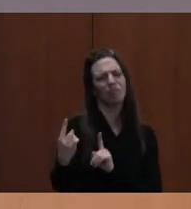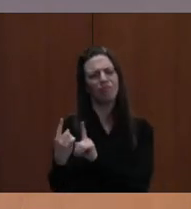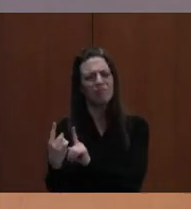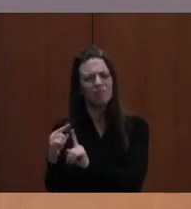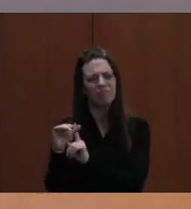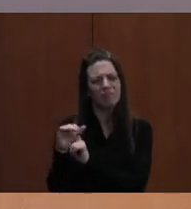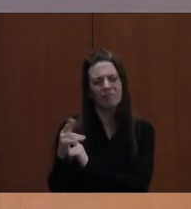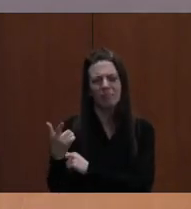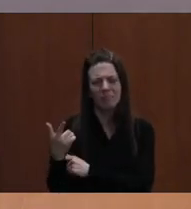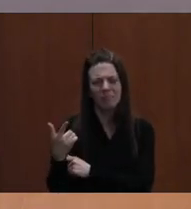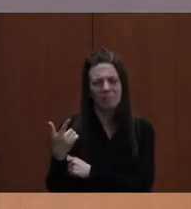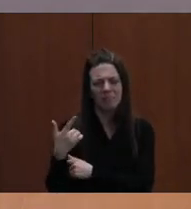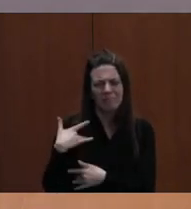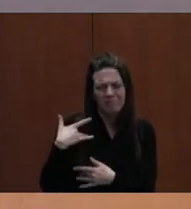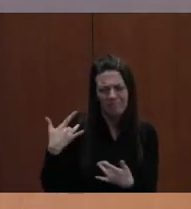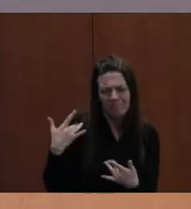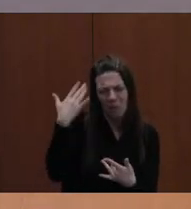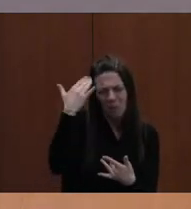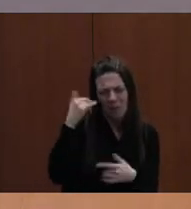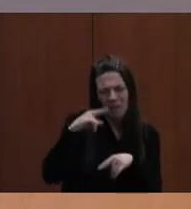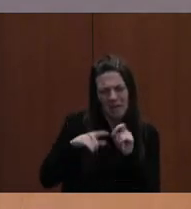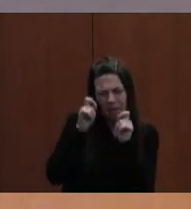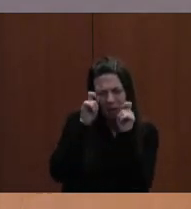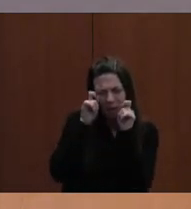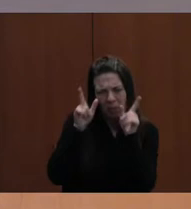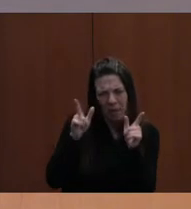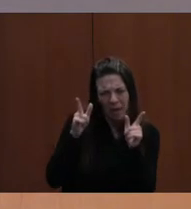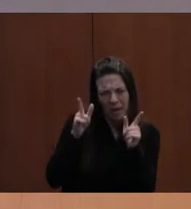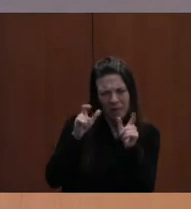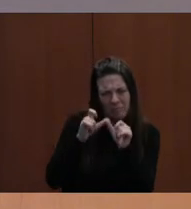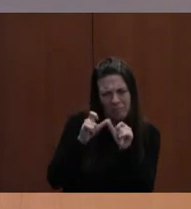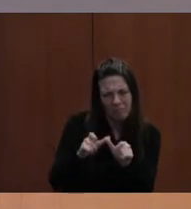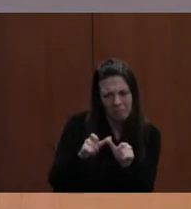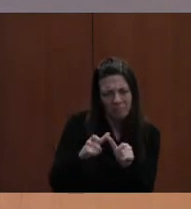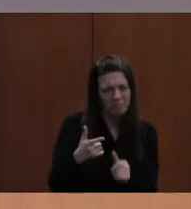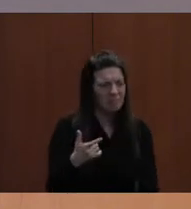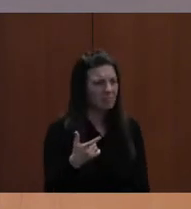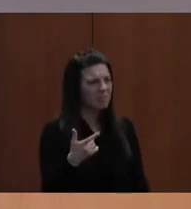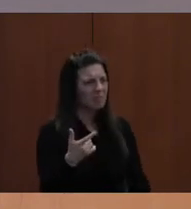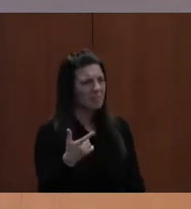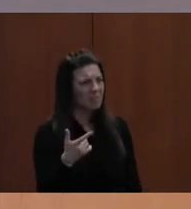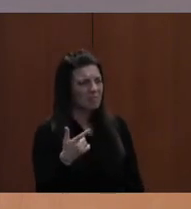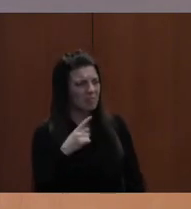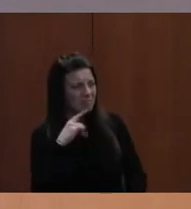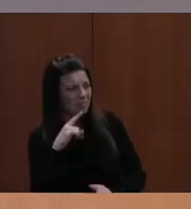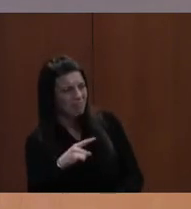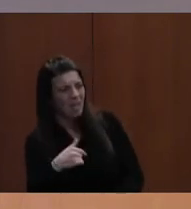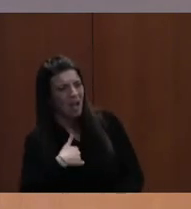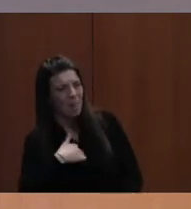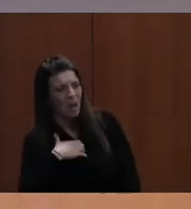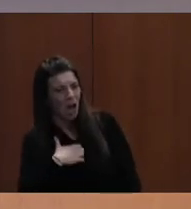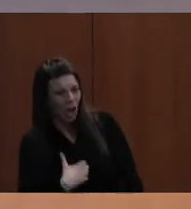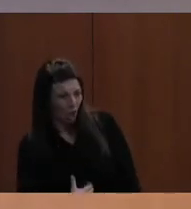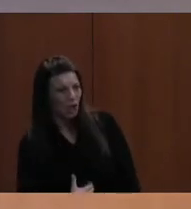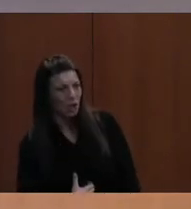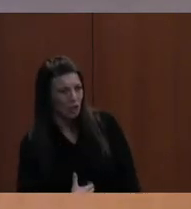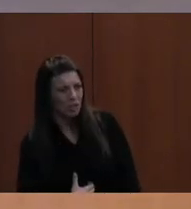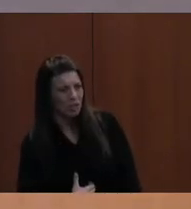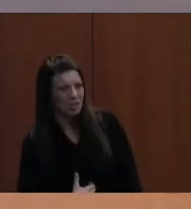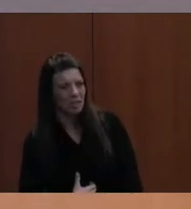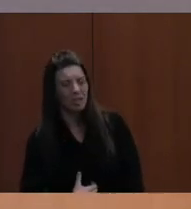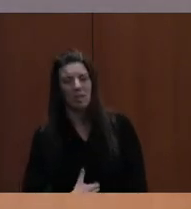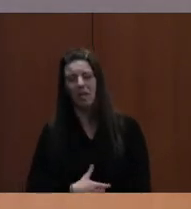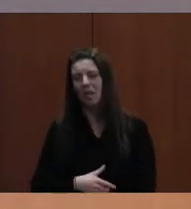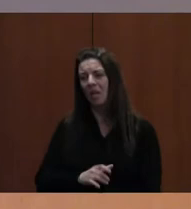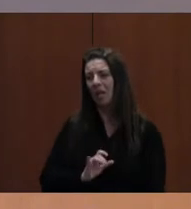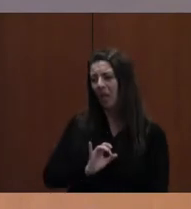what's your problem staying awake? And he said, well, he said, I'm hungry. And I said, oh. Well, long story short, he